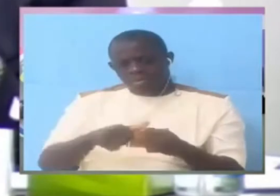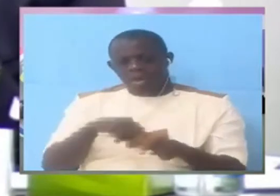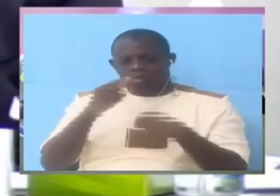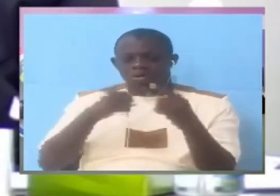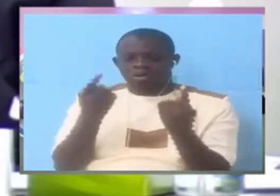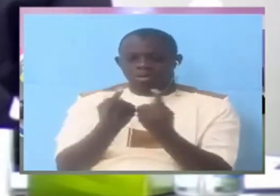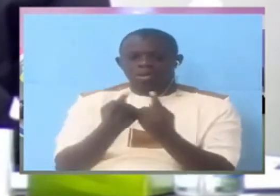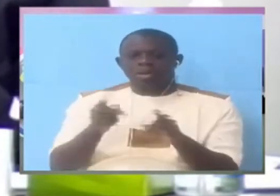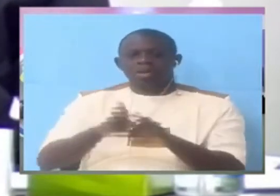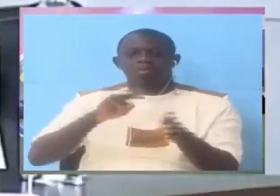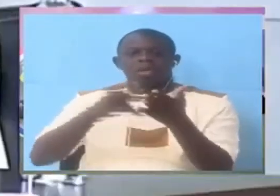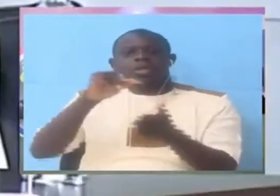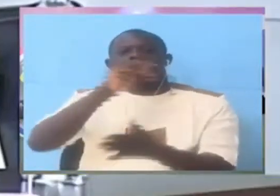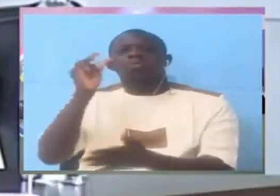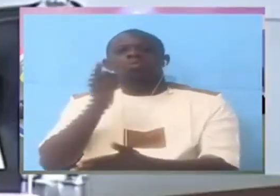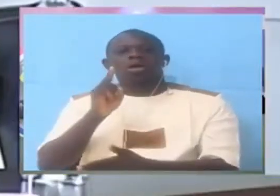Guess their names.